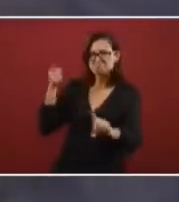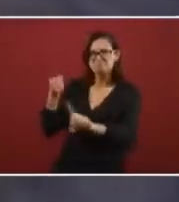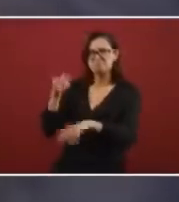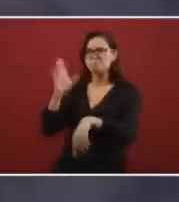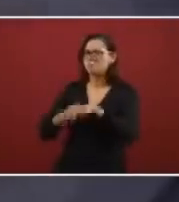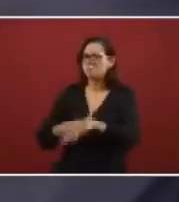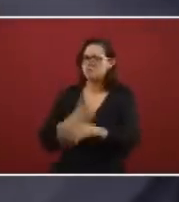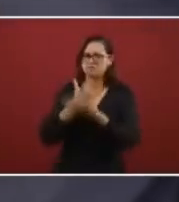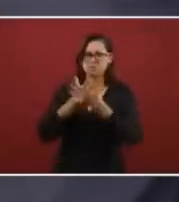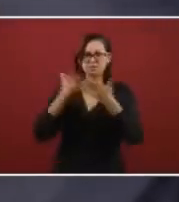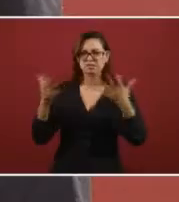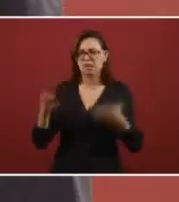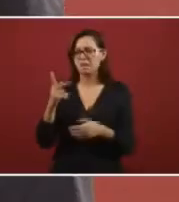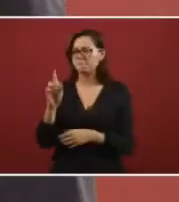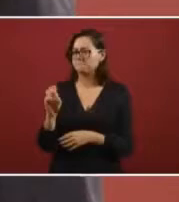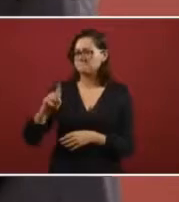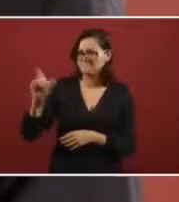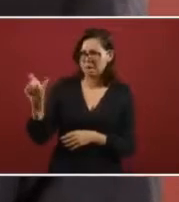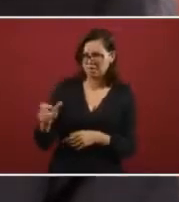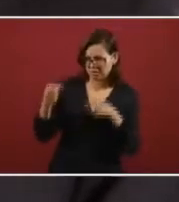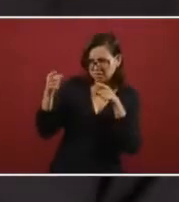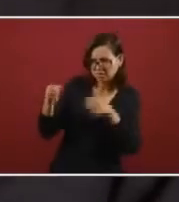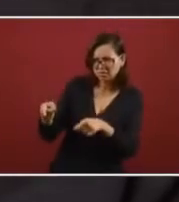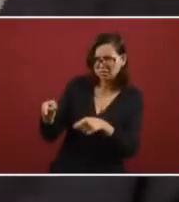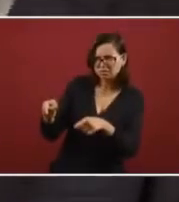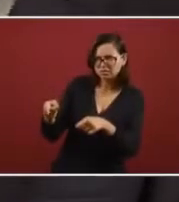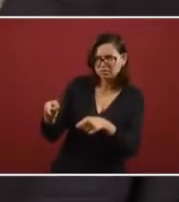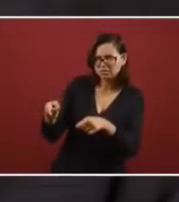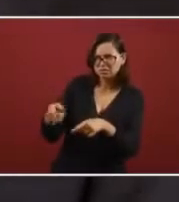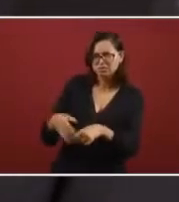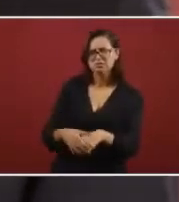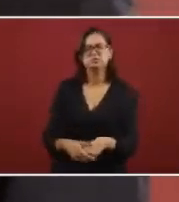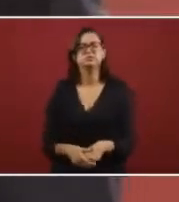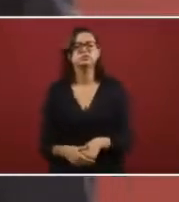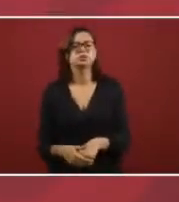airplanes but Pemex is the great thing we are